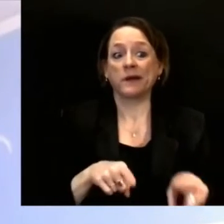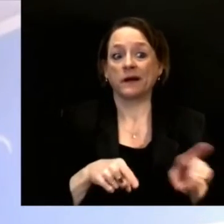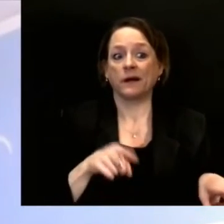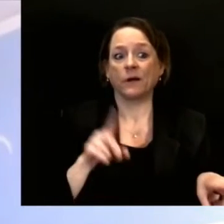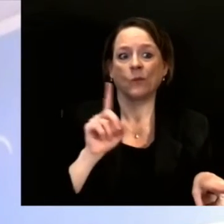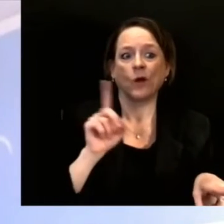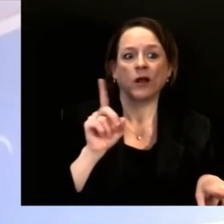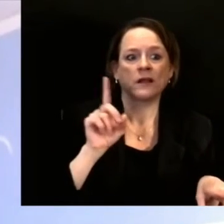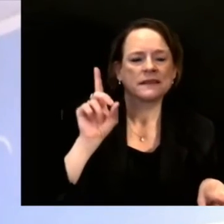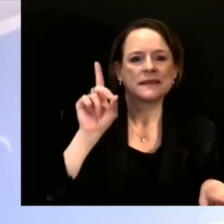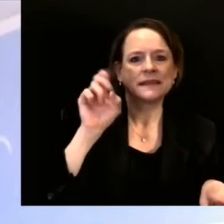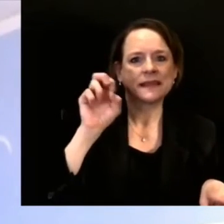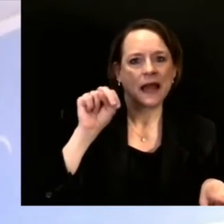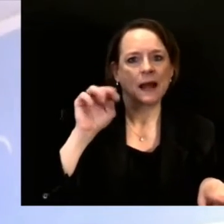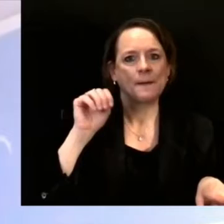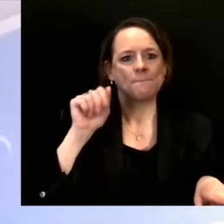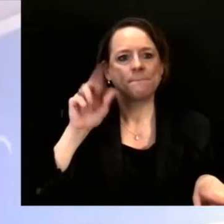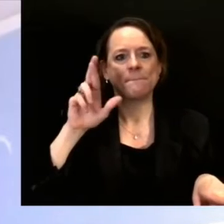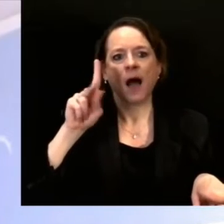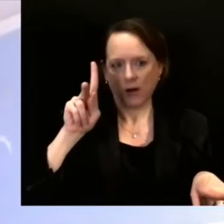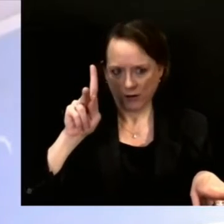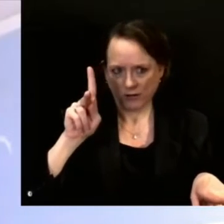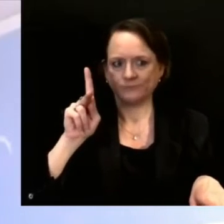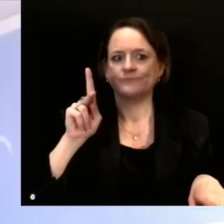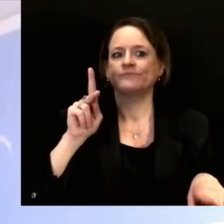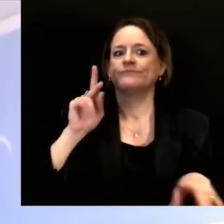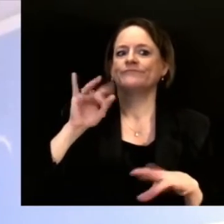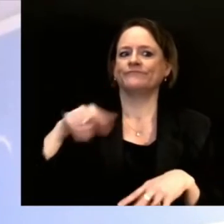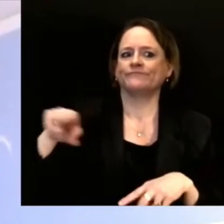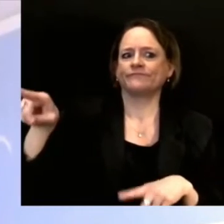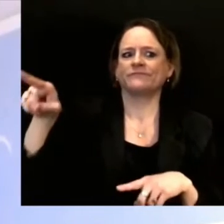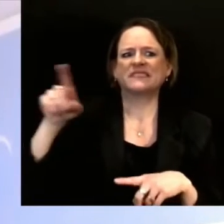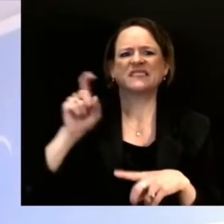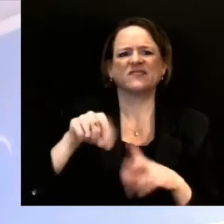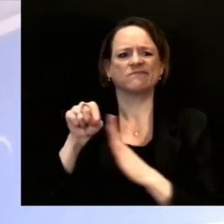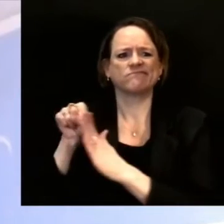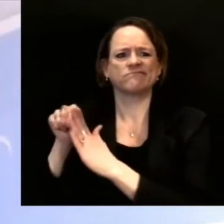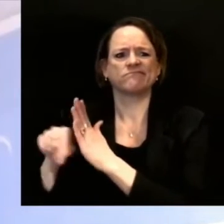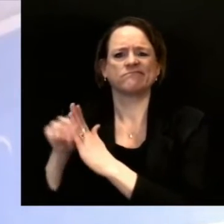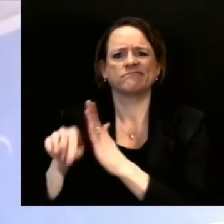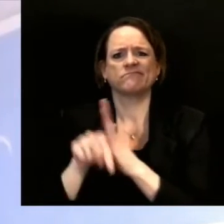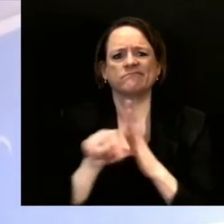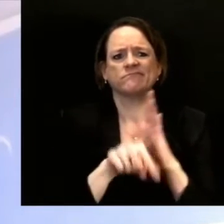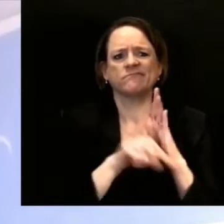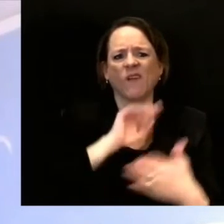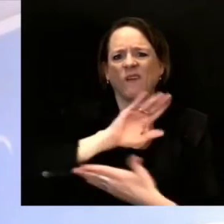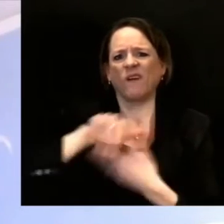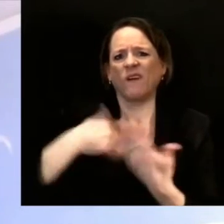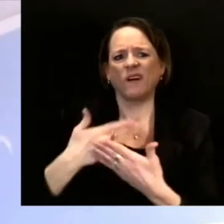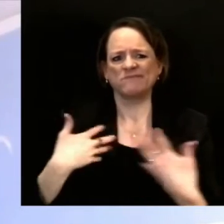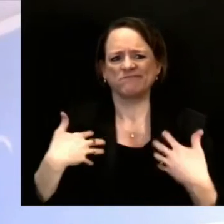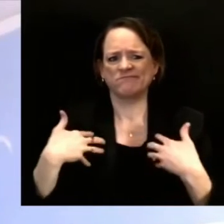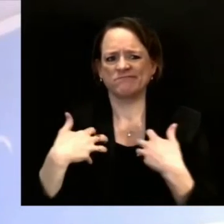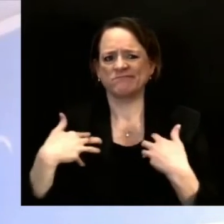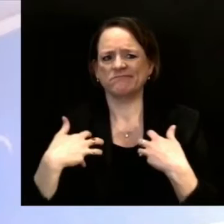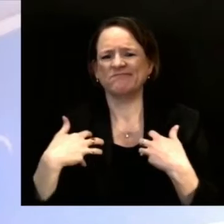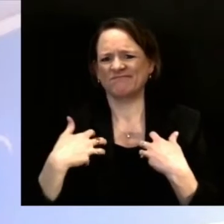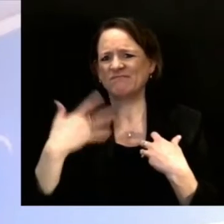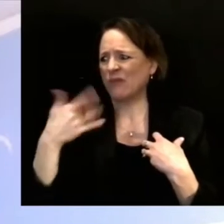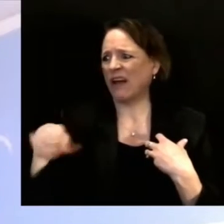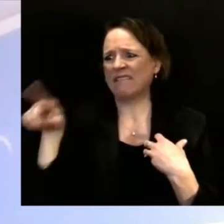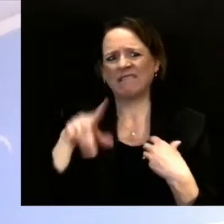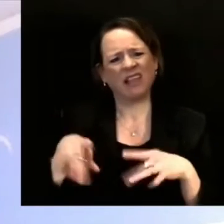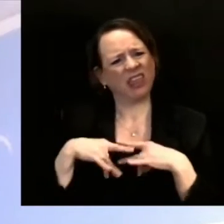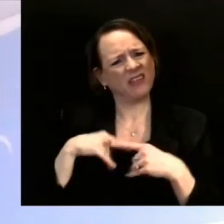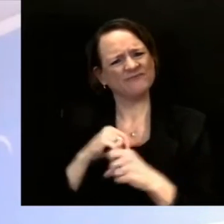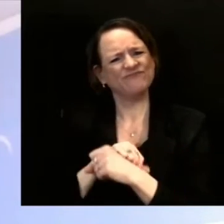infection, we want to go ahead and protect those individuals that are involved in that work so that they can continue to work. And we don't have